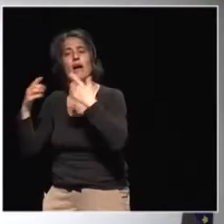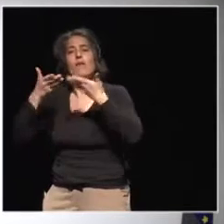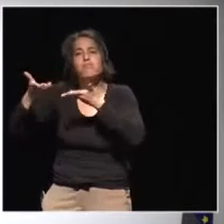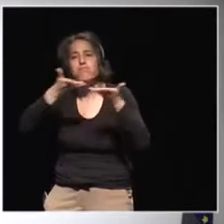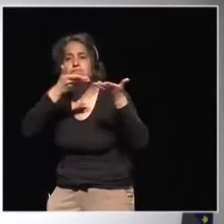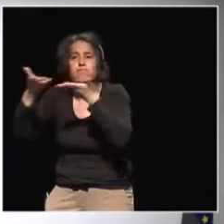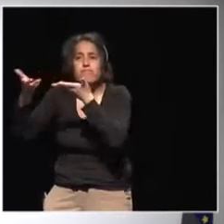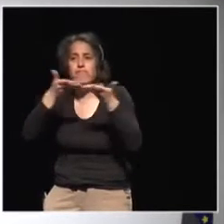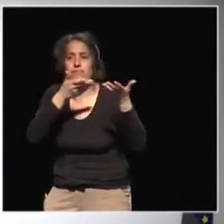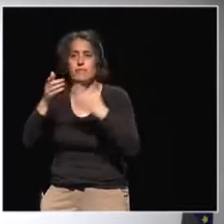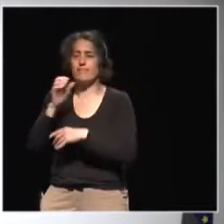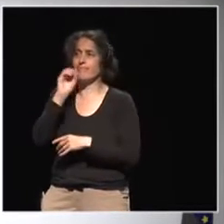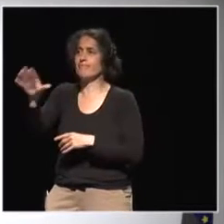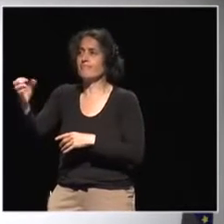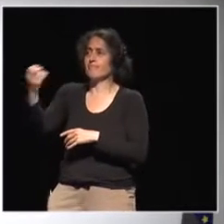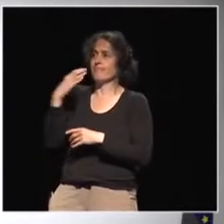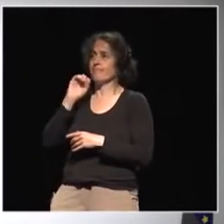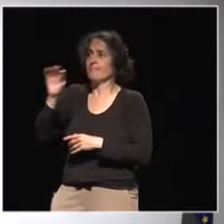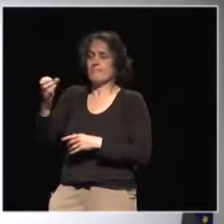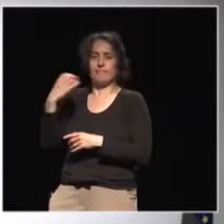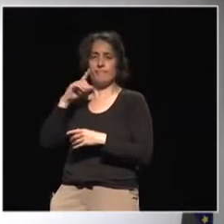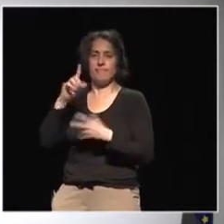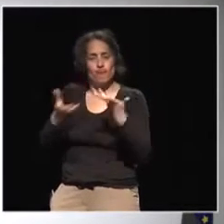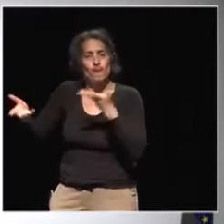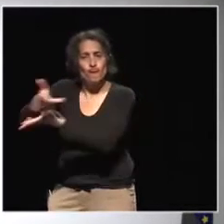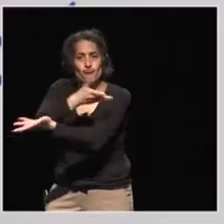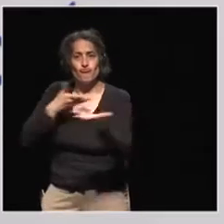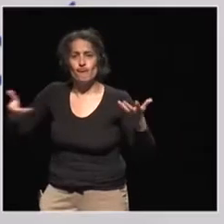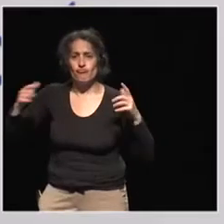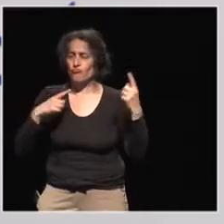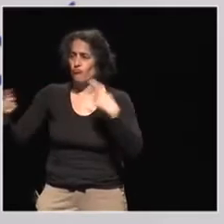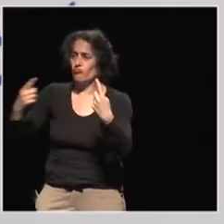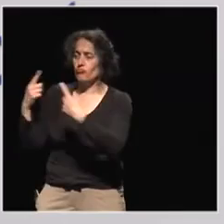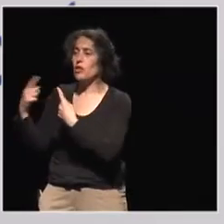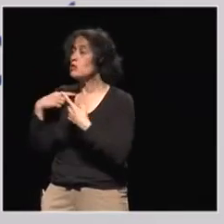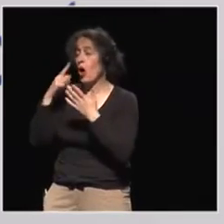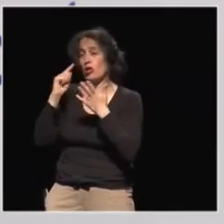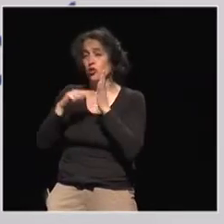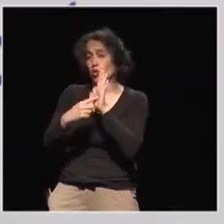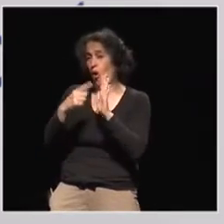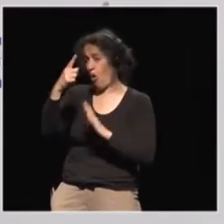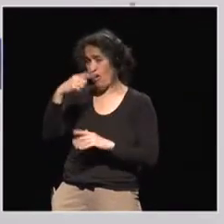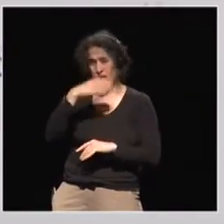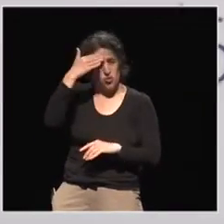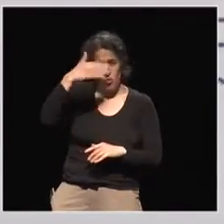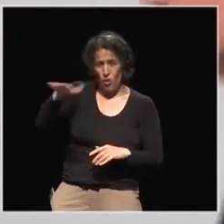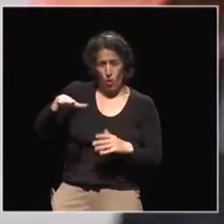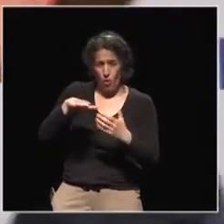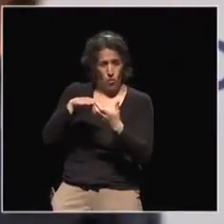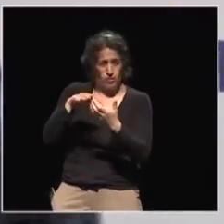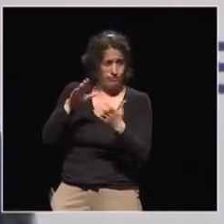speakers. So therefore, I'm just going to take my mobile to show you for the Q&A for people who never used